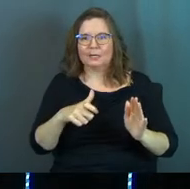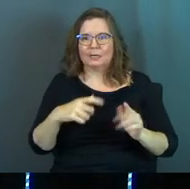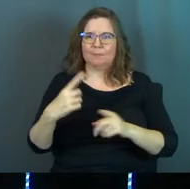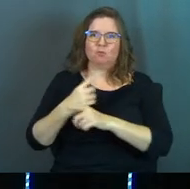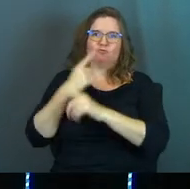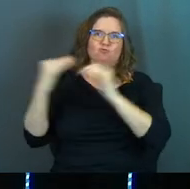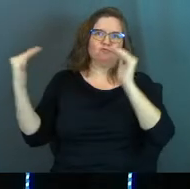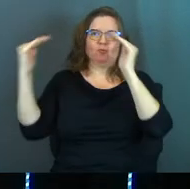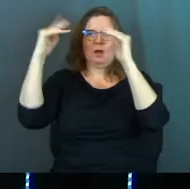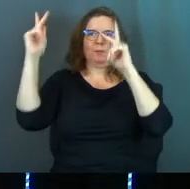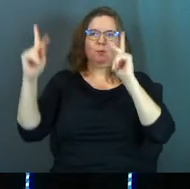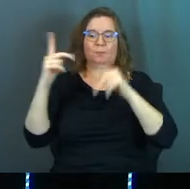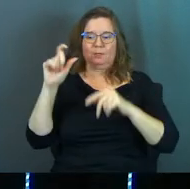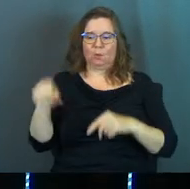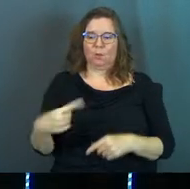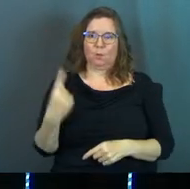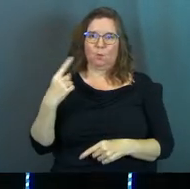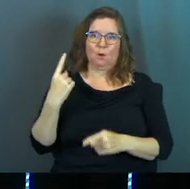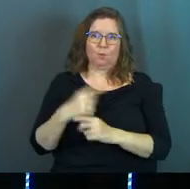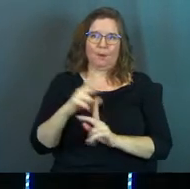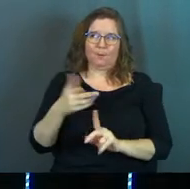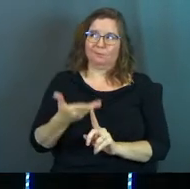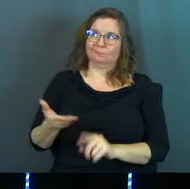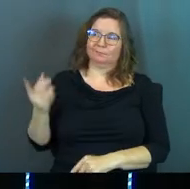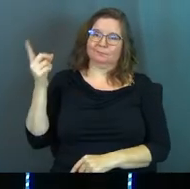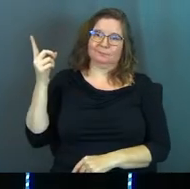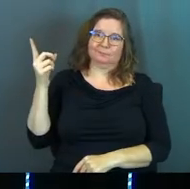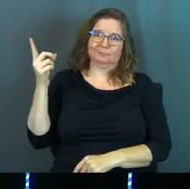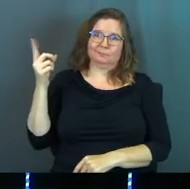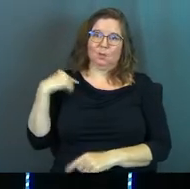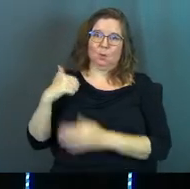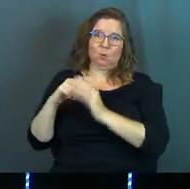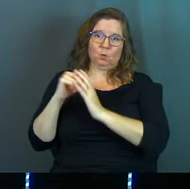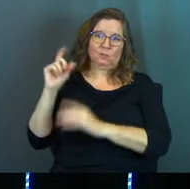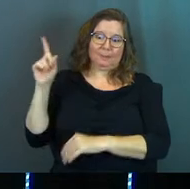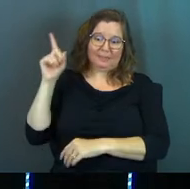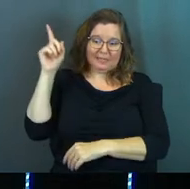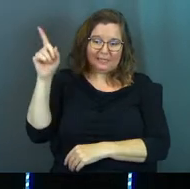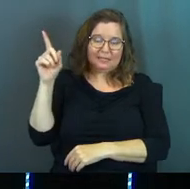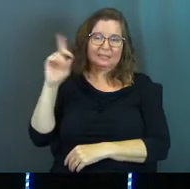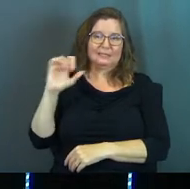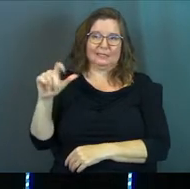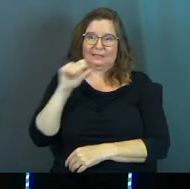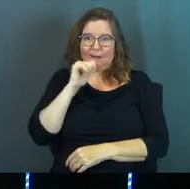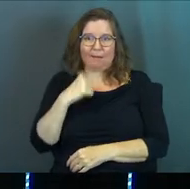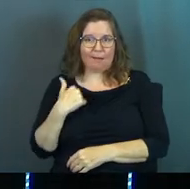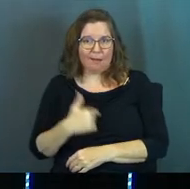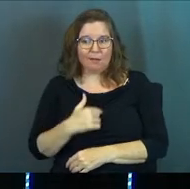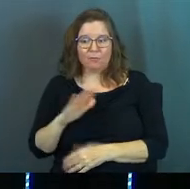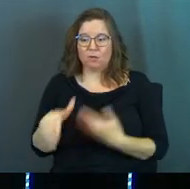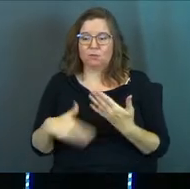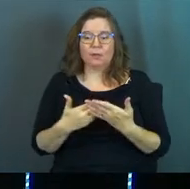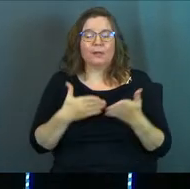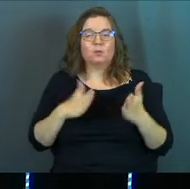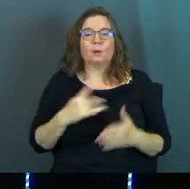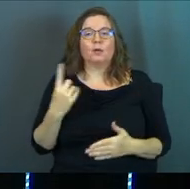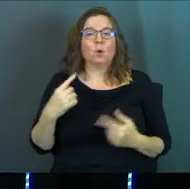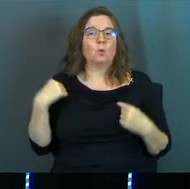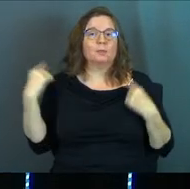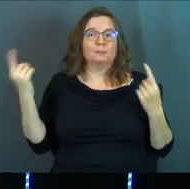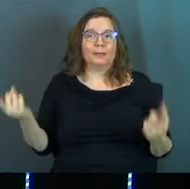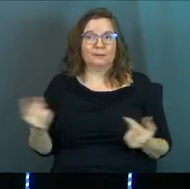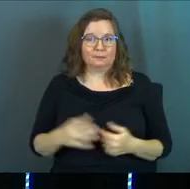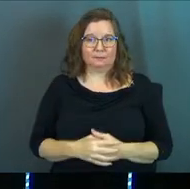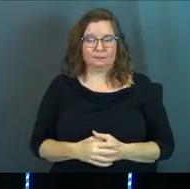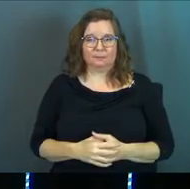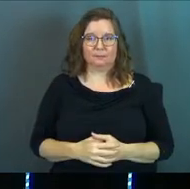to be a righteous person here today because there's only one righteous person. We worship him. He's the deal, not us. That's the way it's always